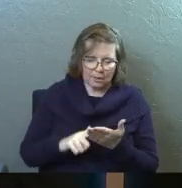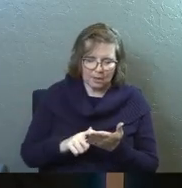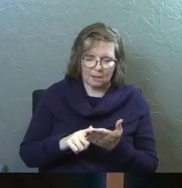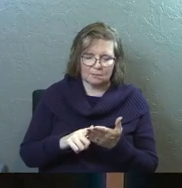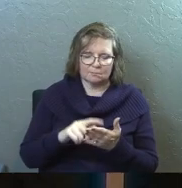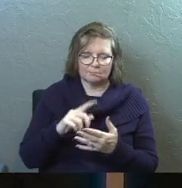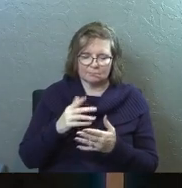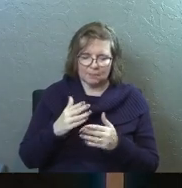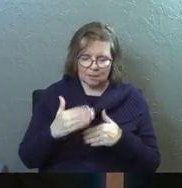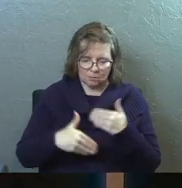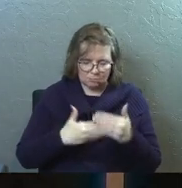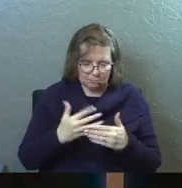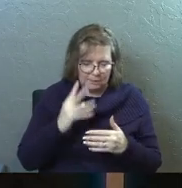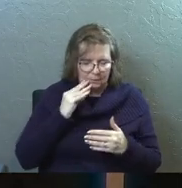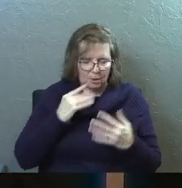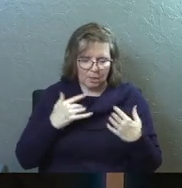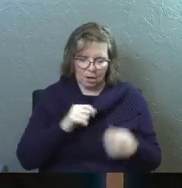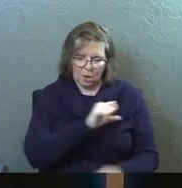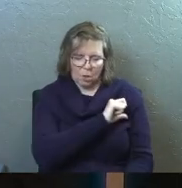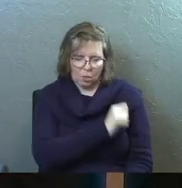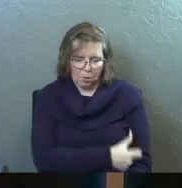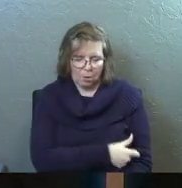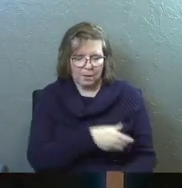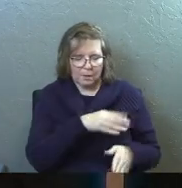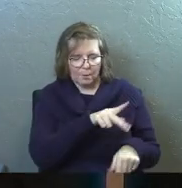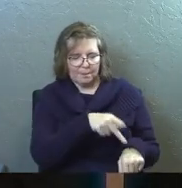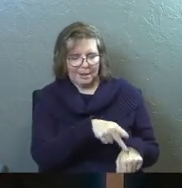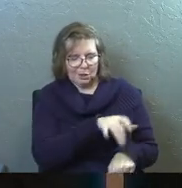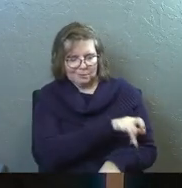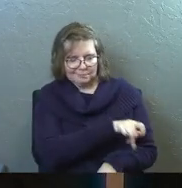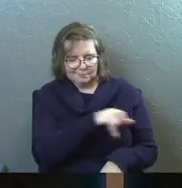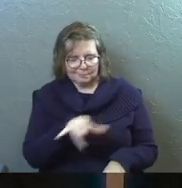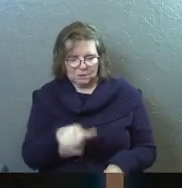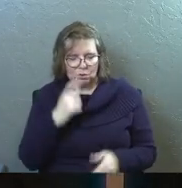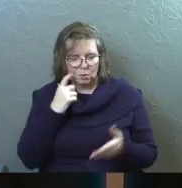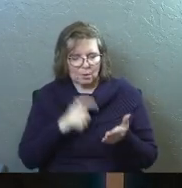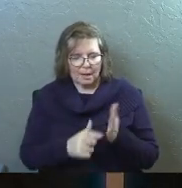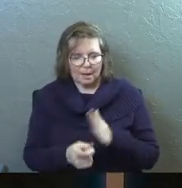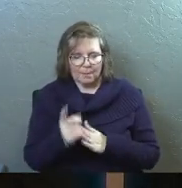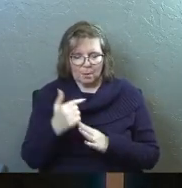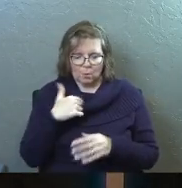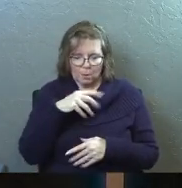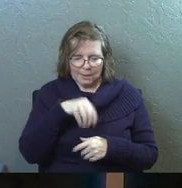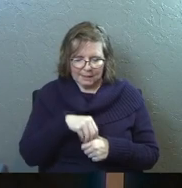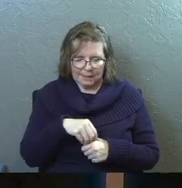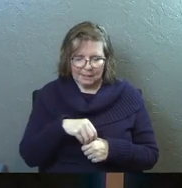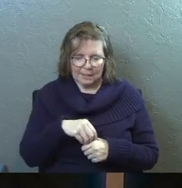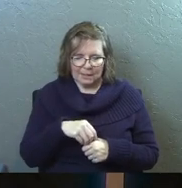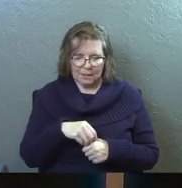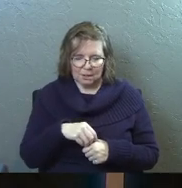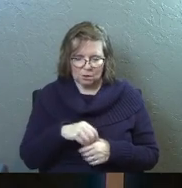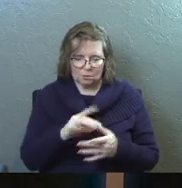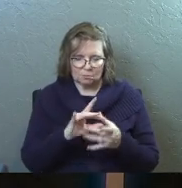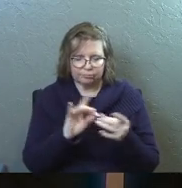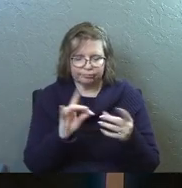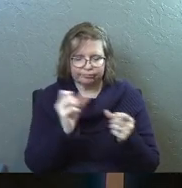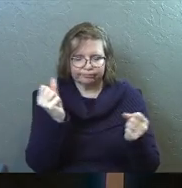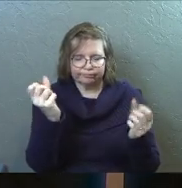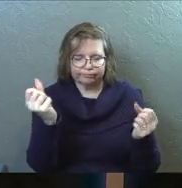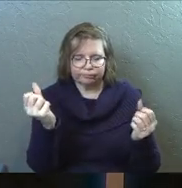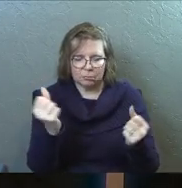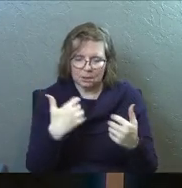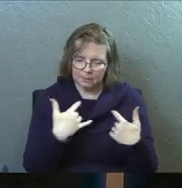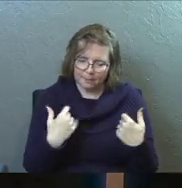and walk with authority in those moments the way Peter did, to recognize the moments that we're in, God, and to speak up and to say